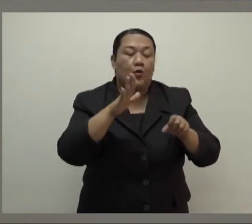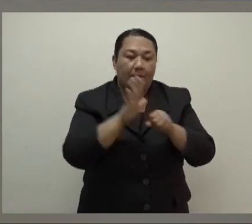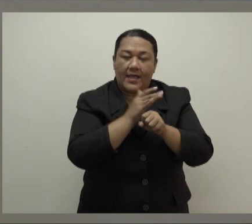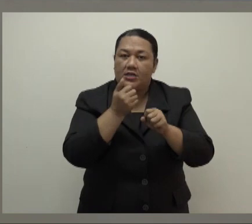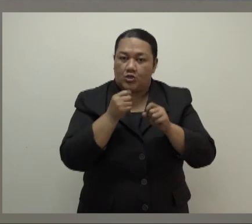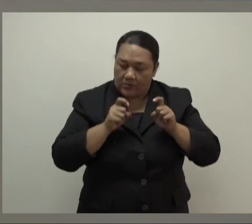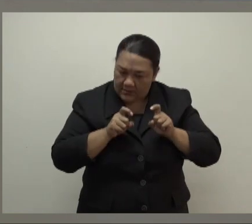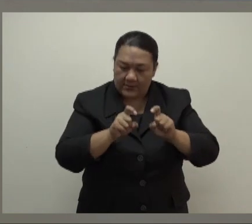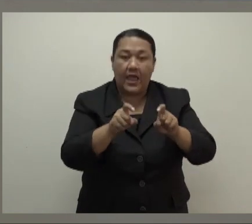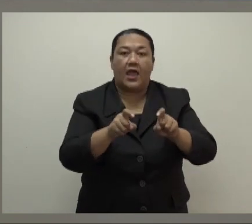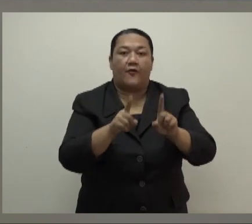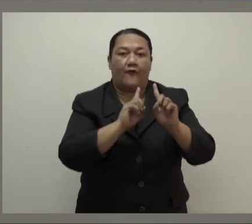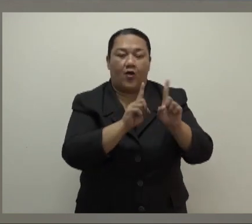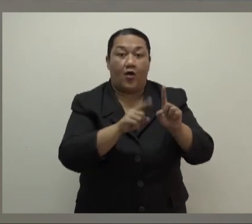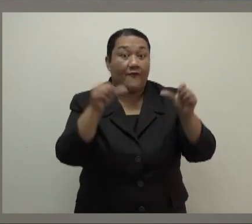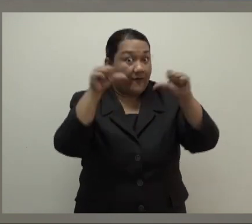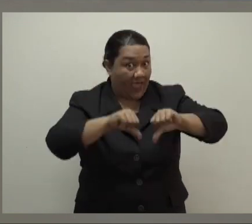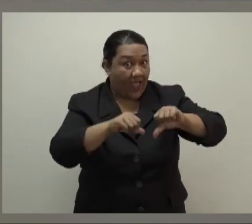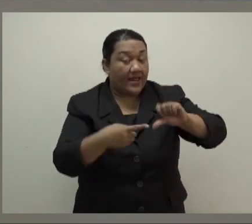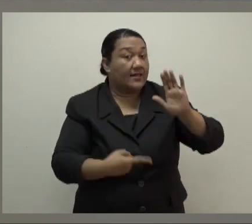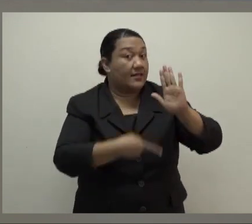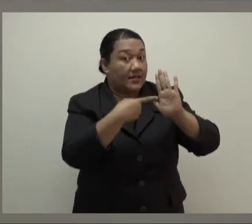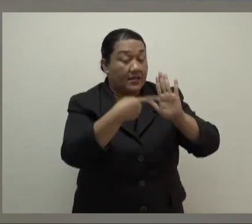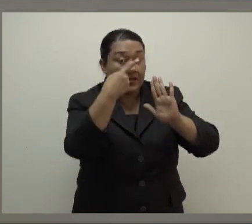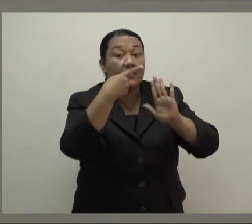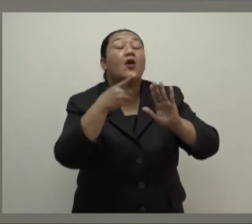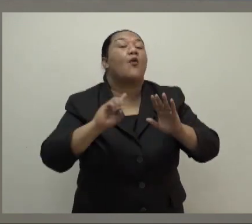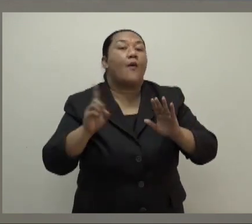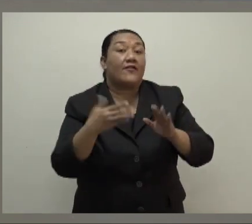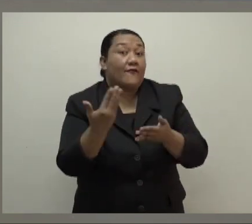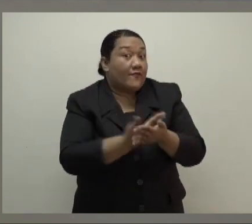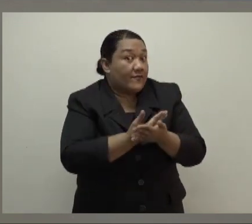certifications. If you fail to meet the high bar of COVID safety